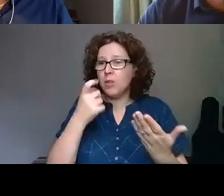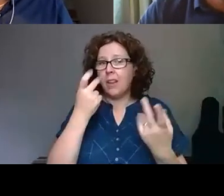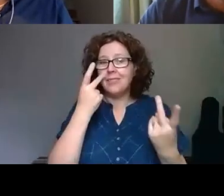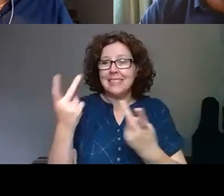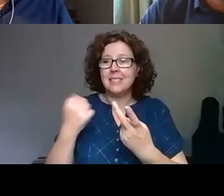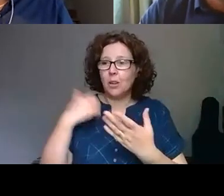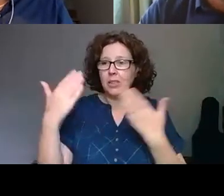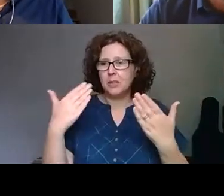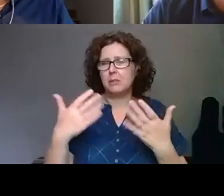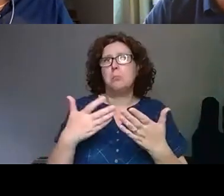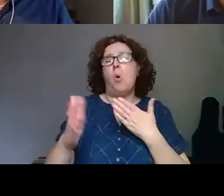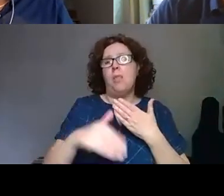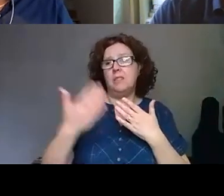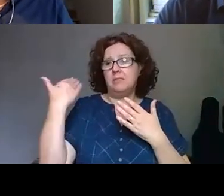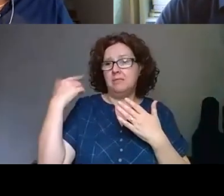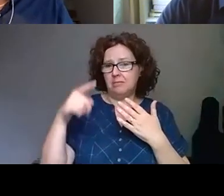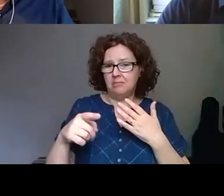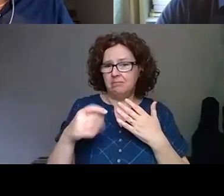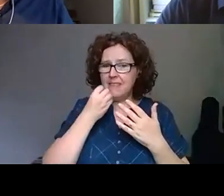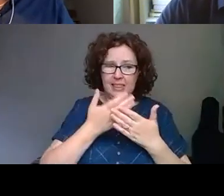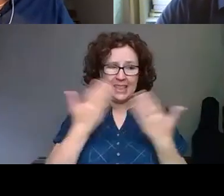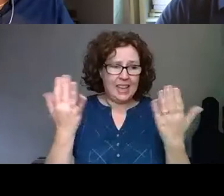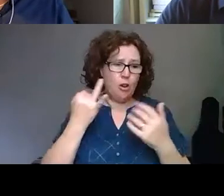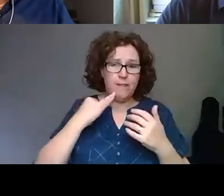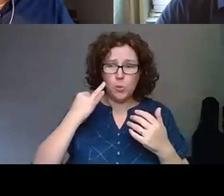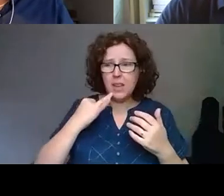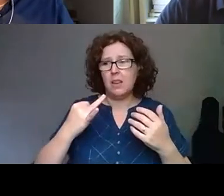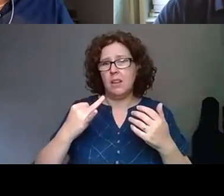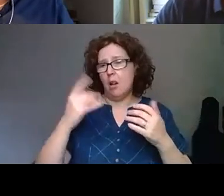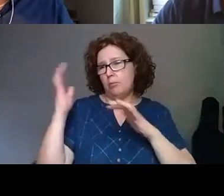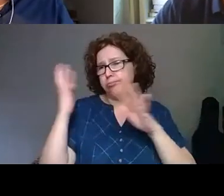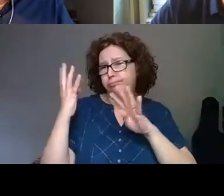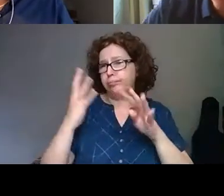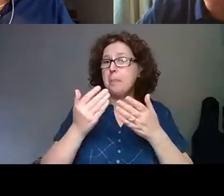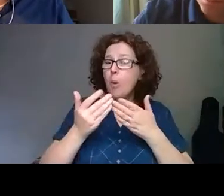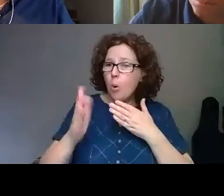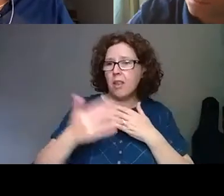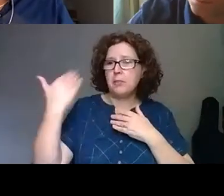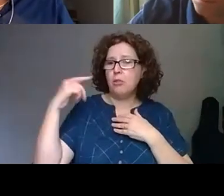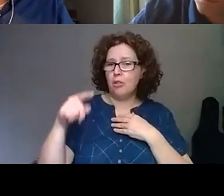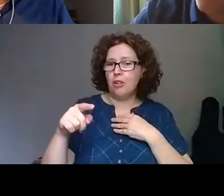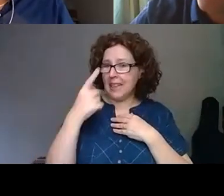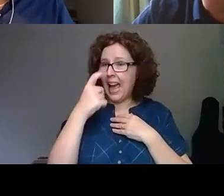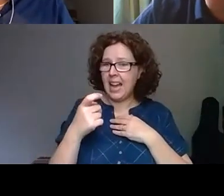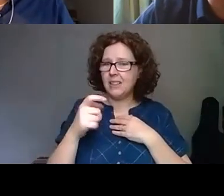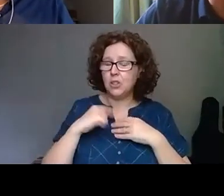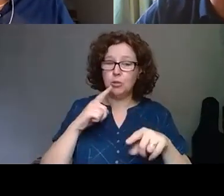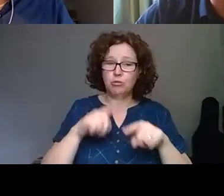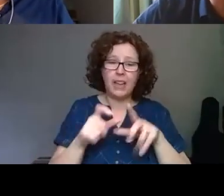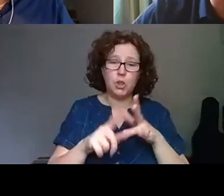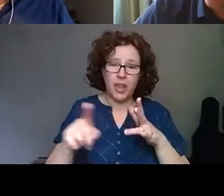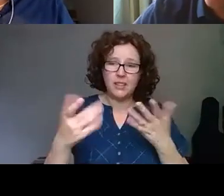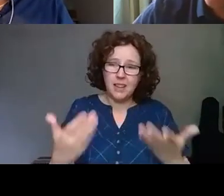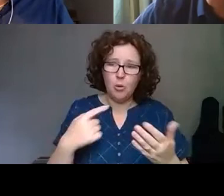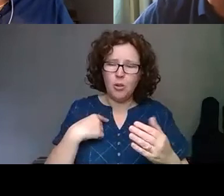every day or every week. So that is probably what we are trying to do now and what I